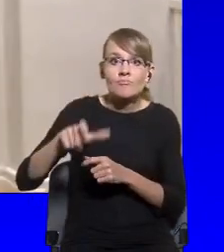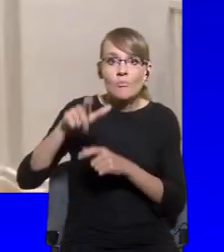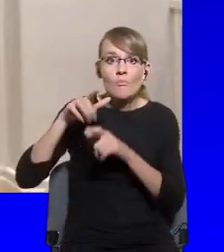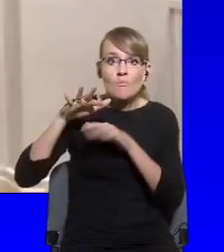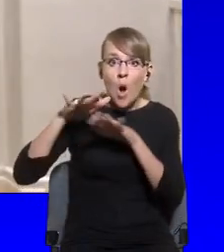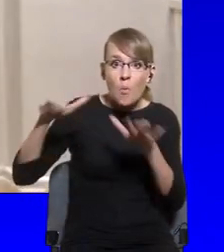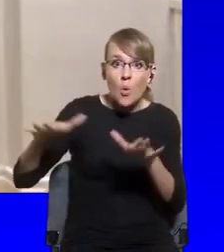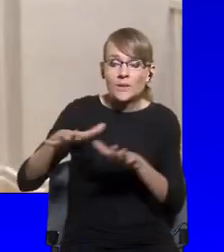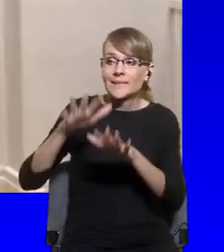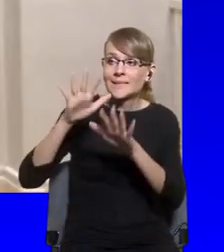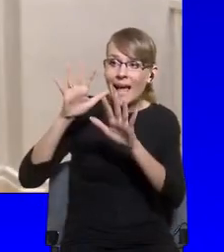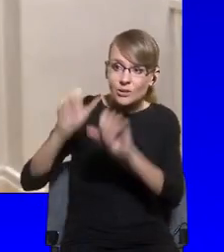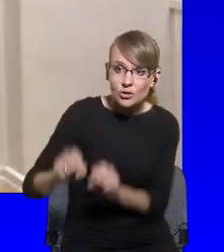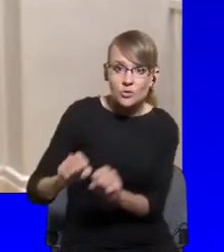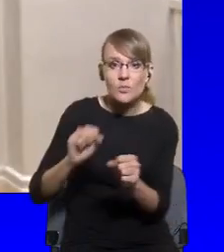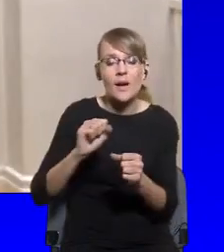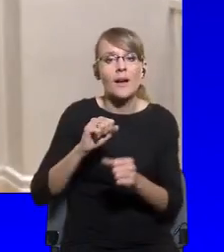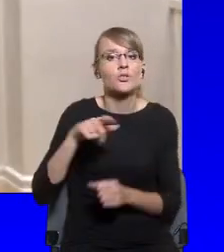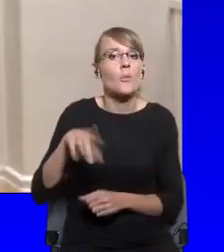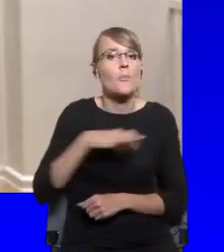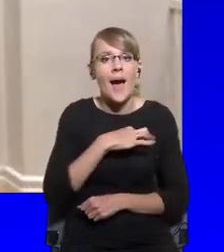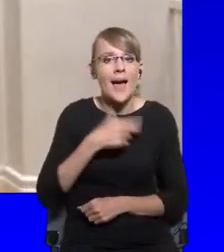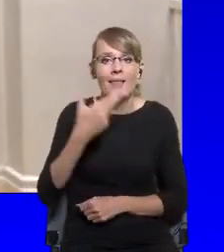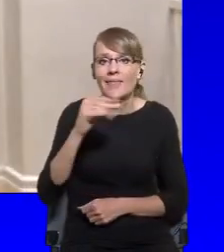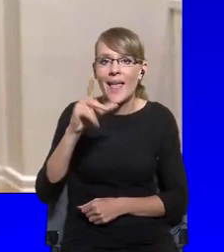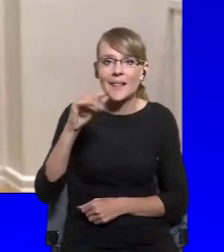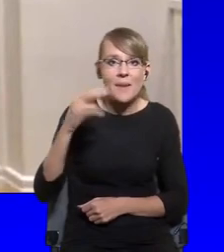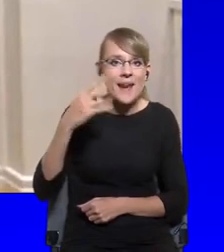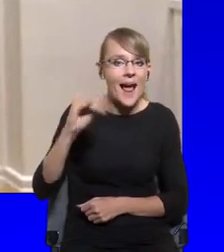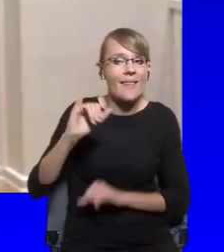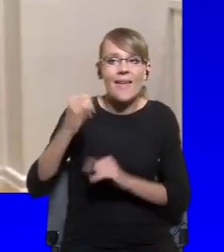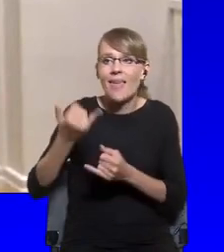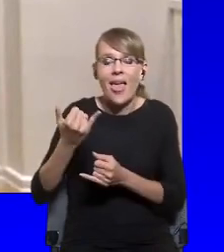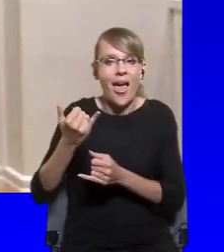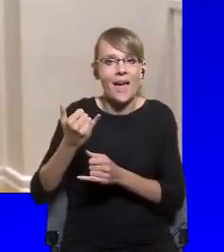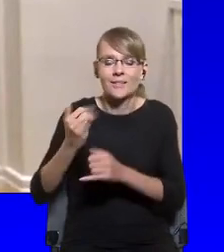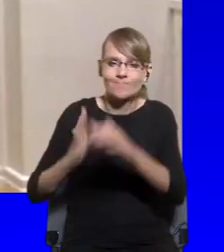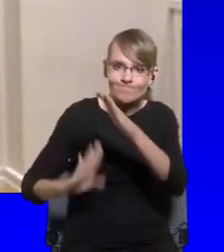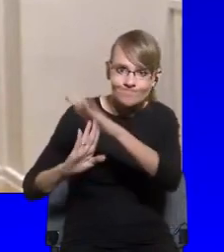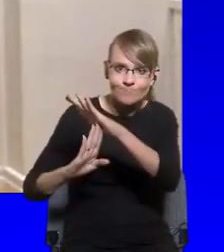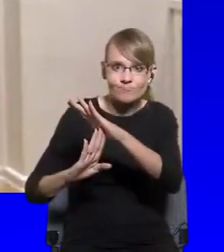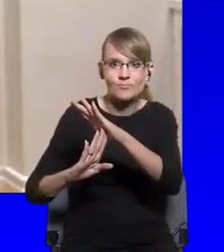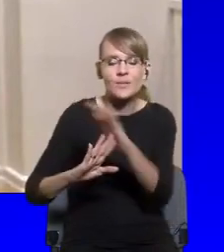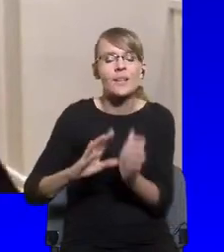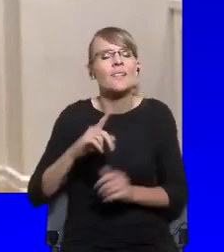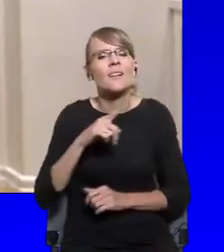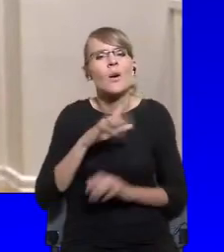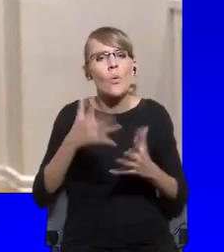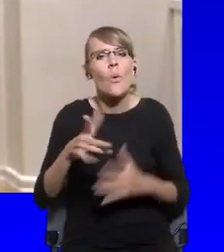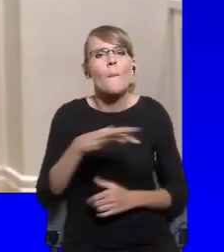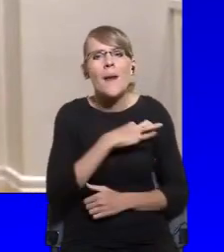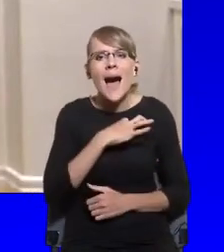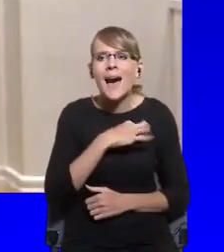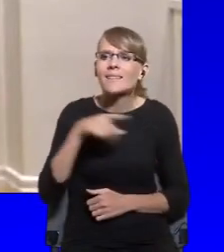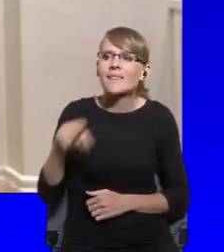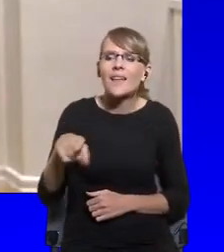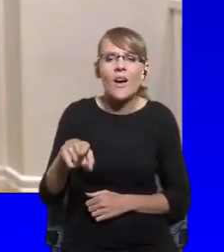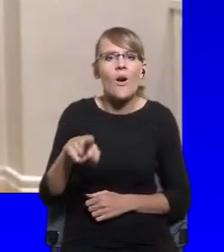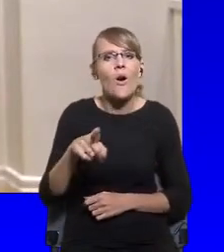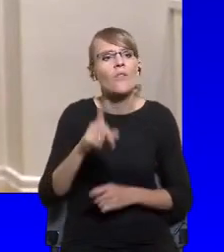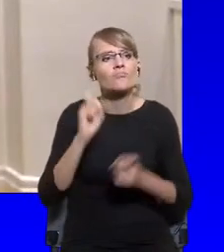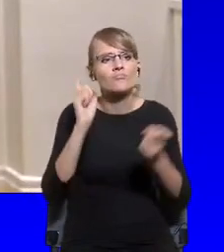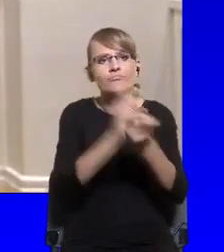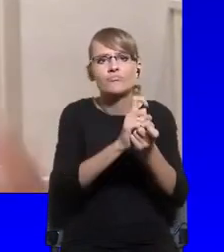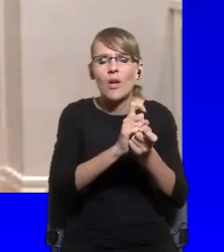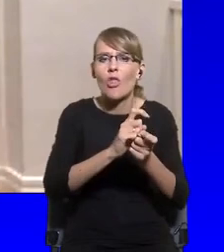clearly committed to, to the norms that make democracy meaningful. Then I think we have to sort of take the step back and think about, okay,